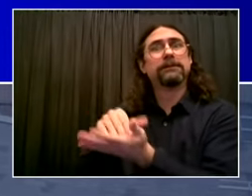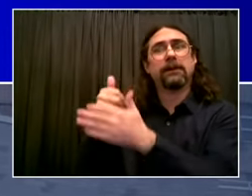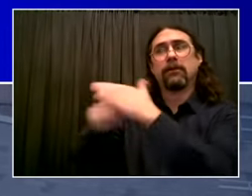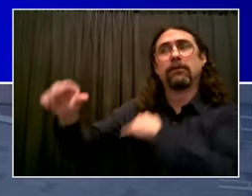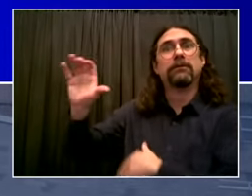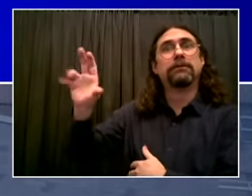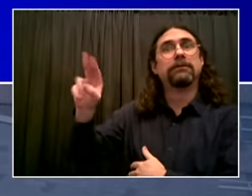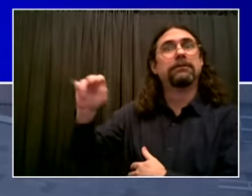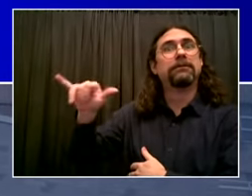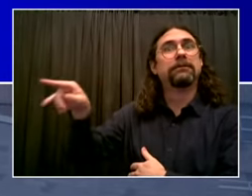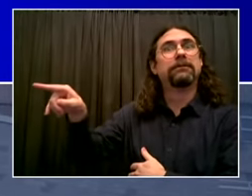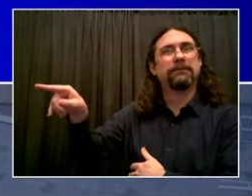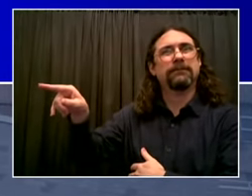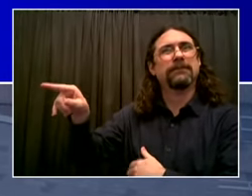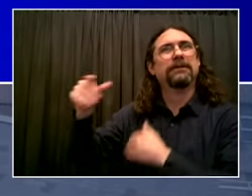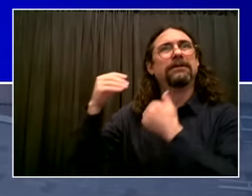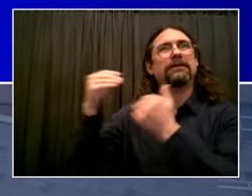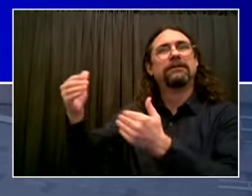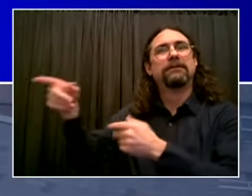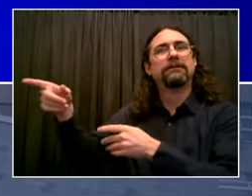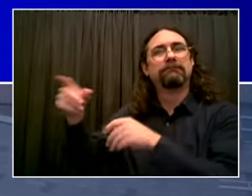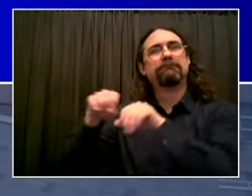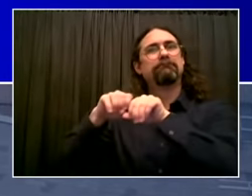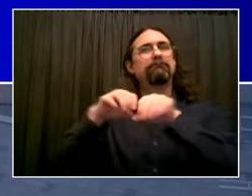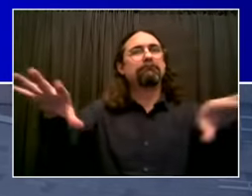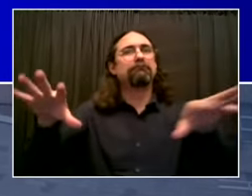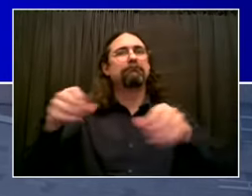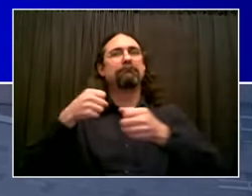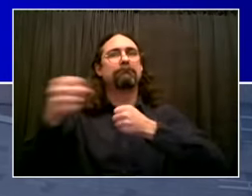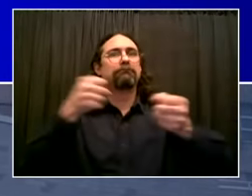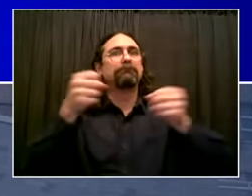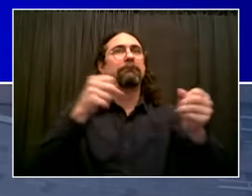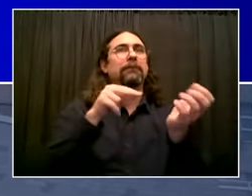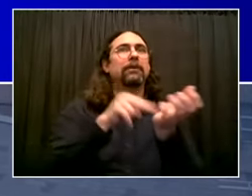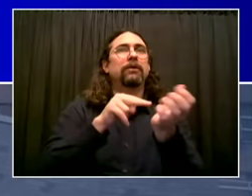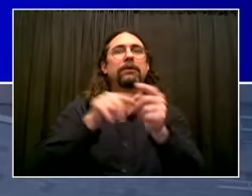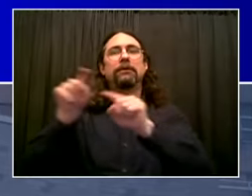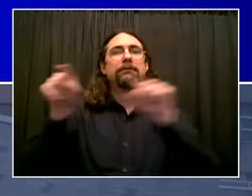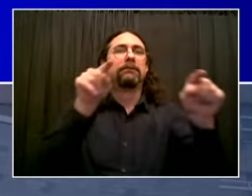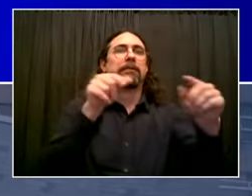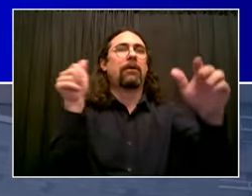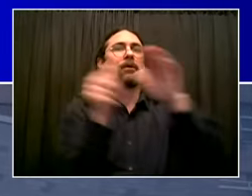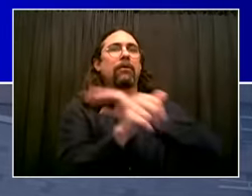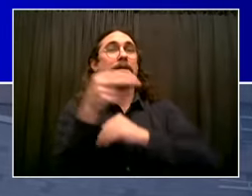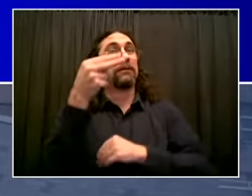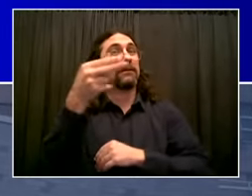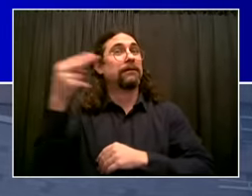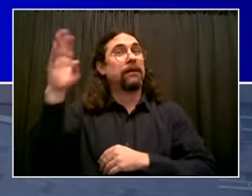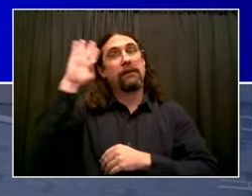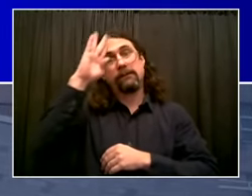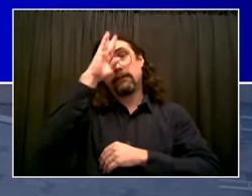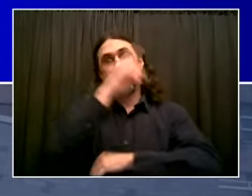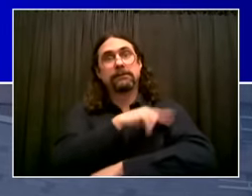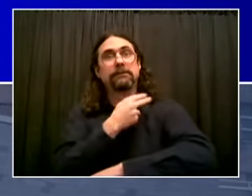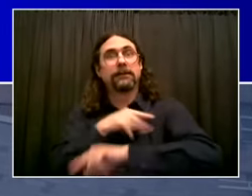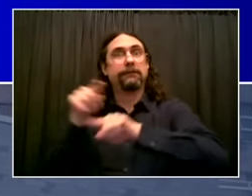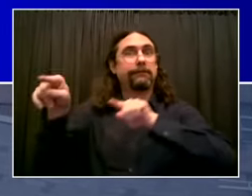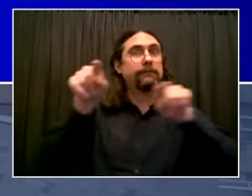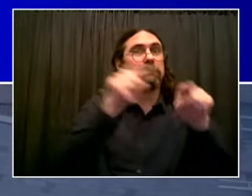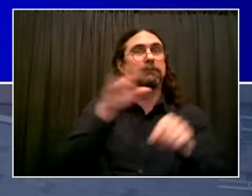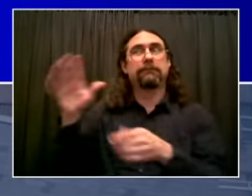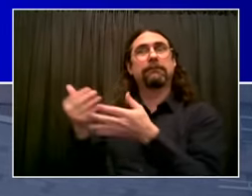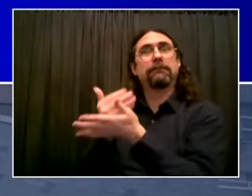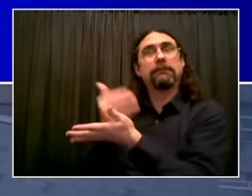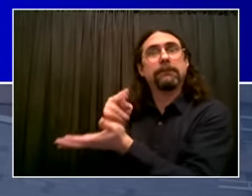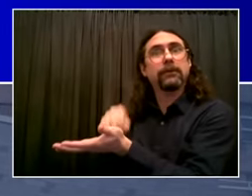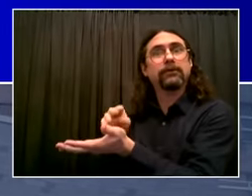by faculty, but they're going to be able to help us build what is now by far the biggest vaccination effort in New York City history. It's going to keep